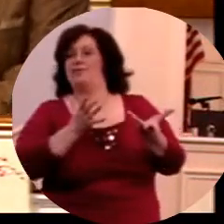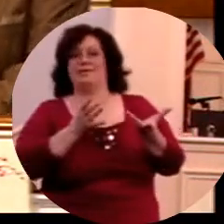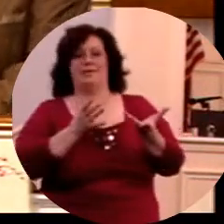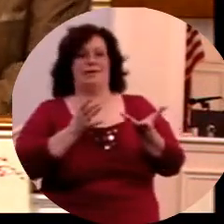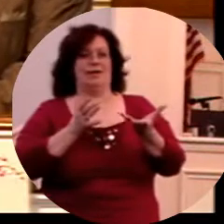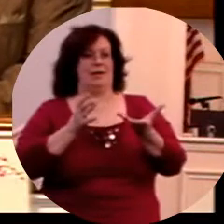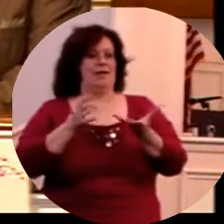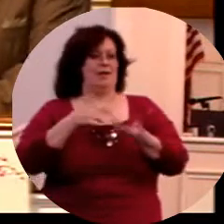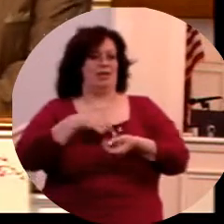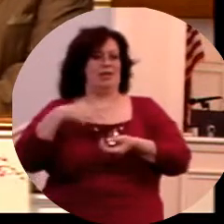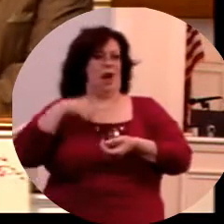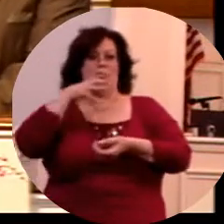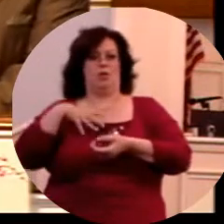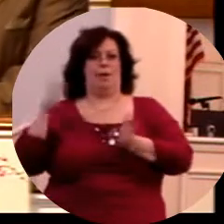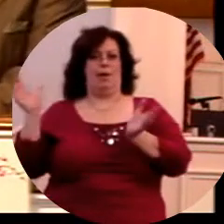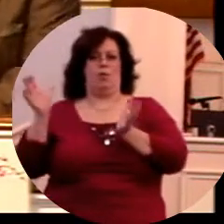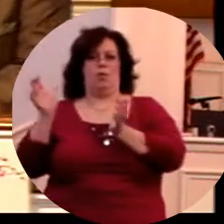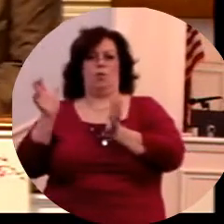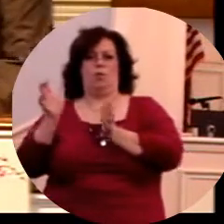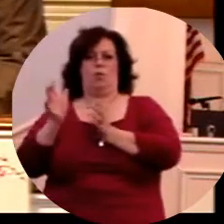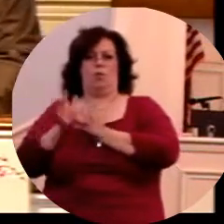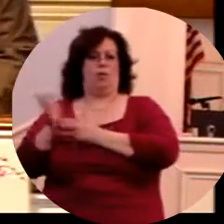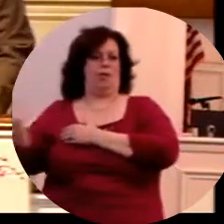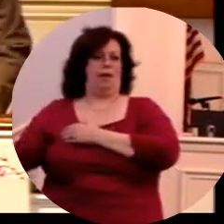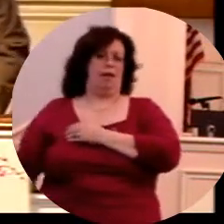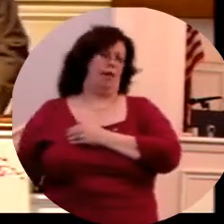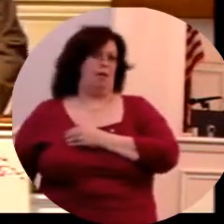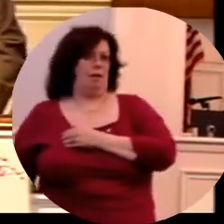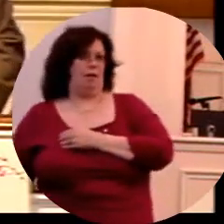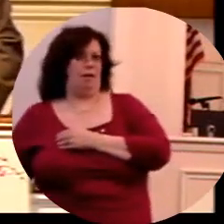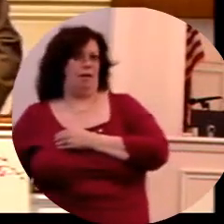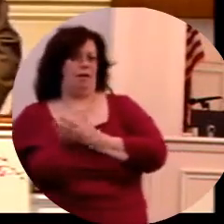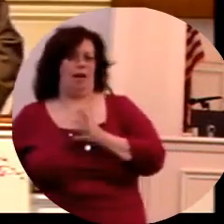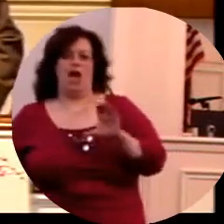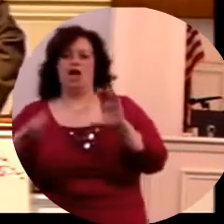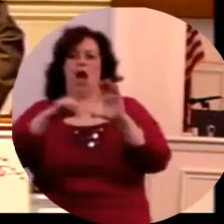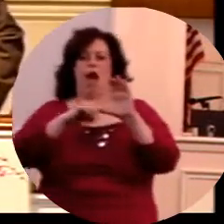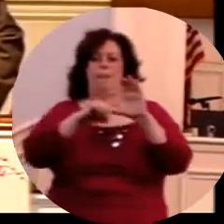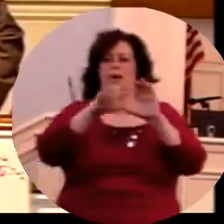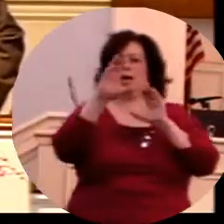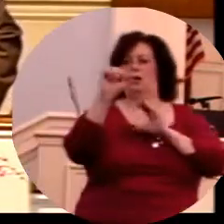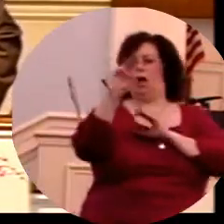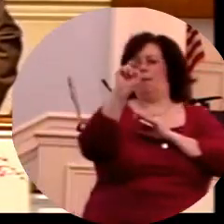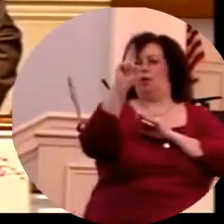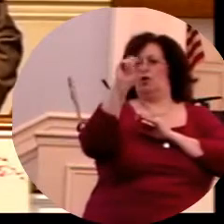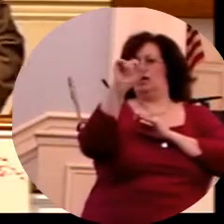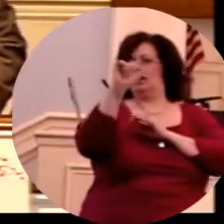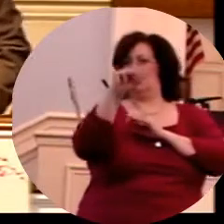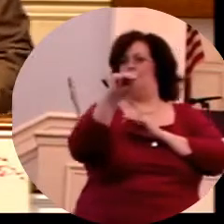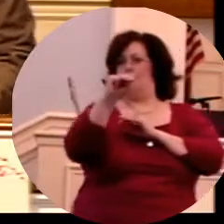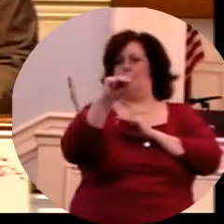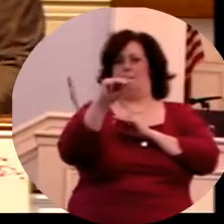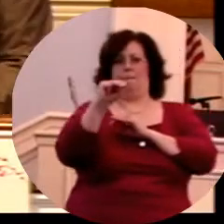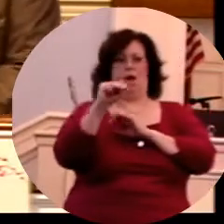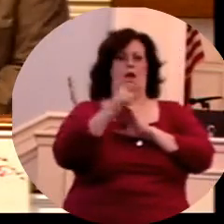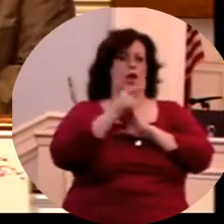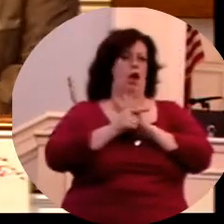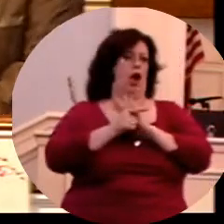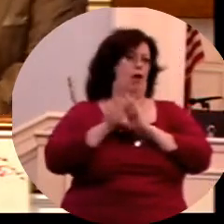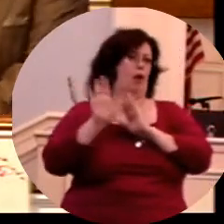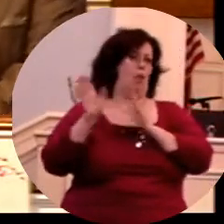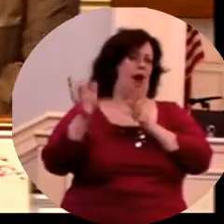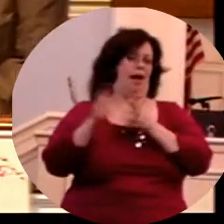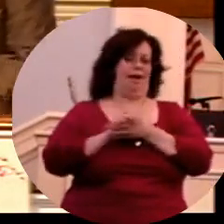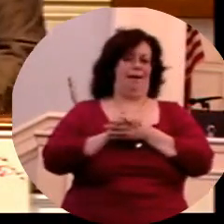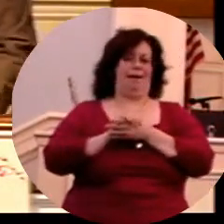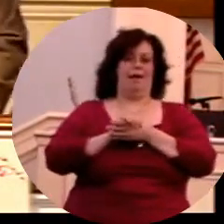And we've sent our wealth to China with those kind of laws over there. That communistic, godless country that persecutes